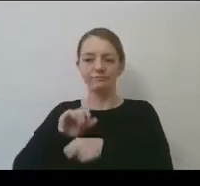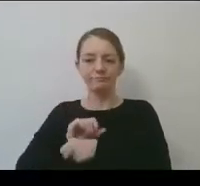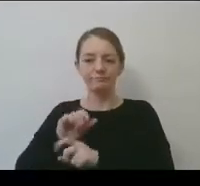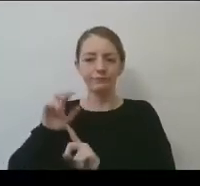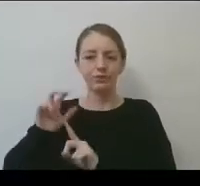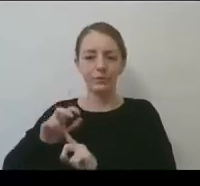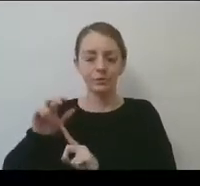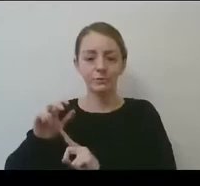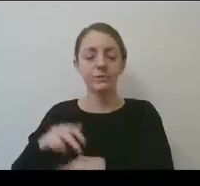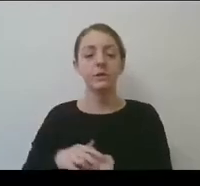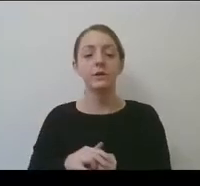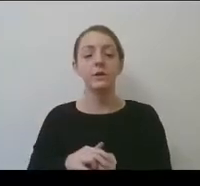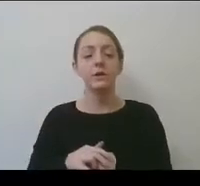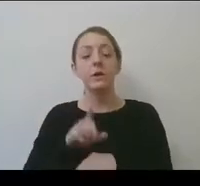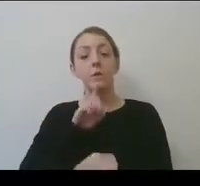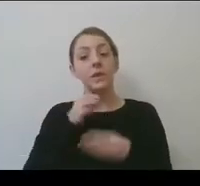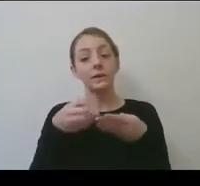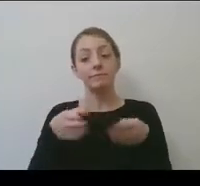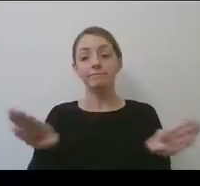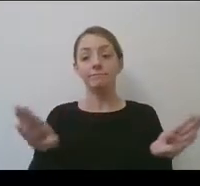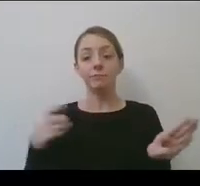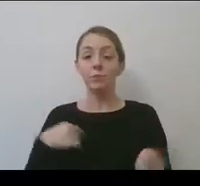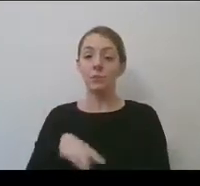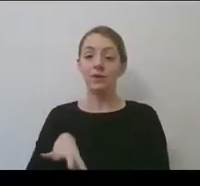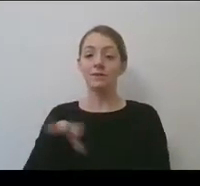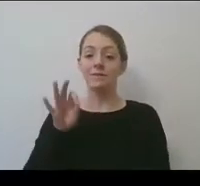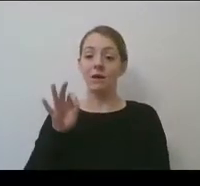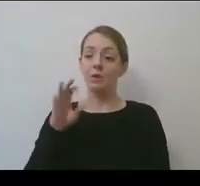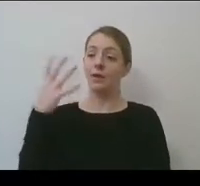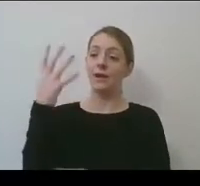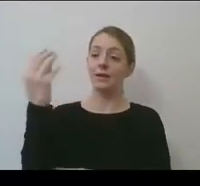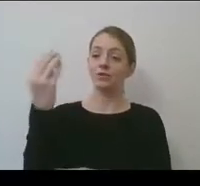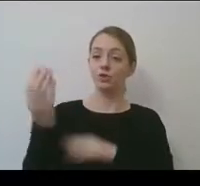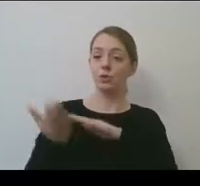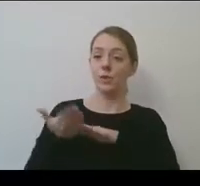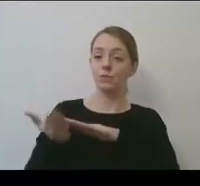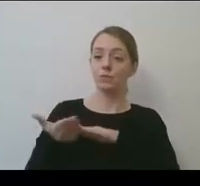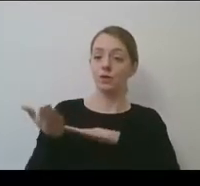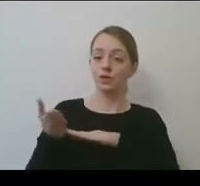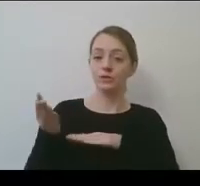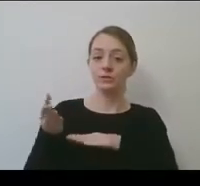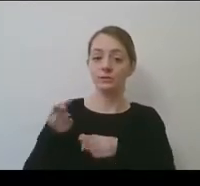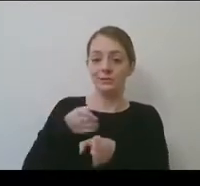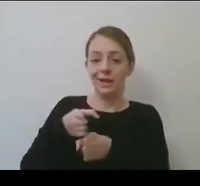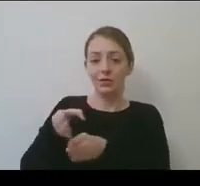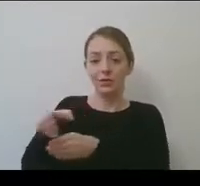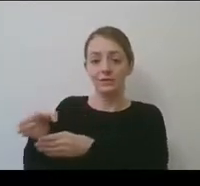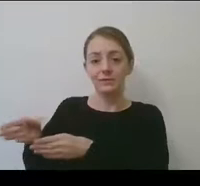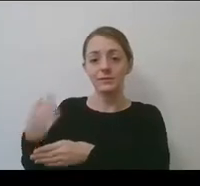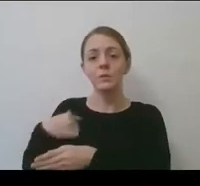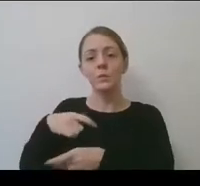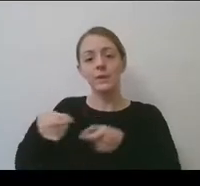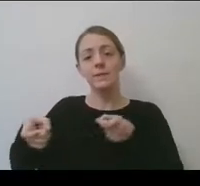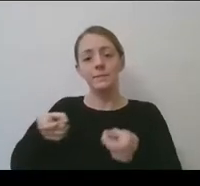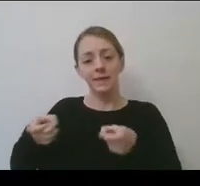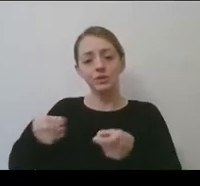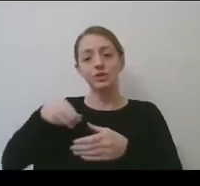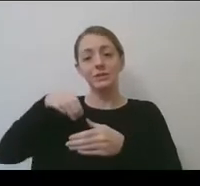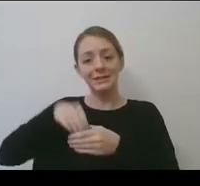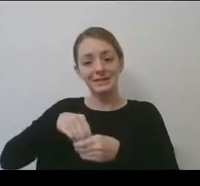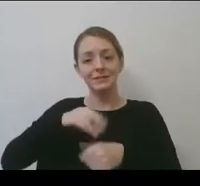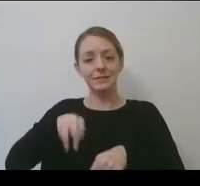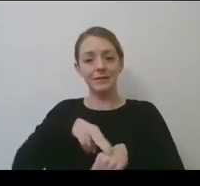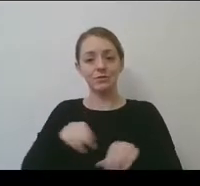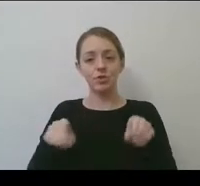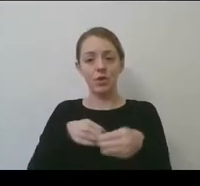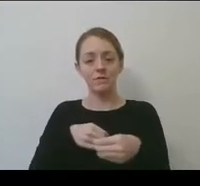what we found is it was, um, um, external operations areas that, that we really managed within the national office. And so it made it a